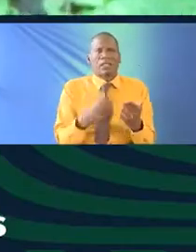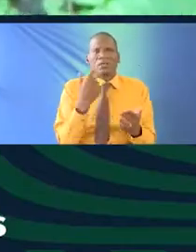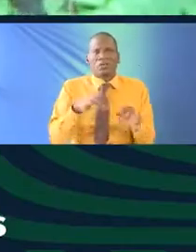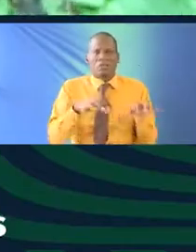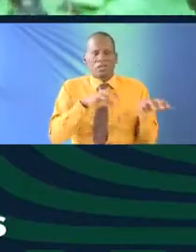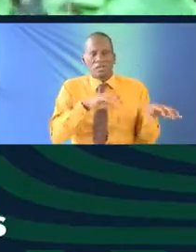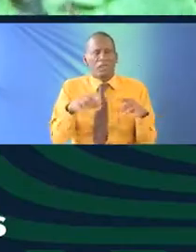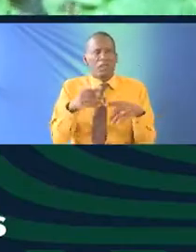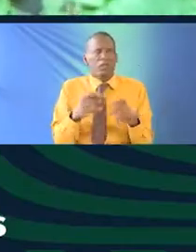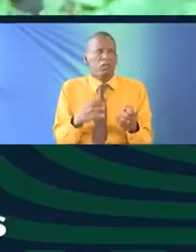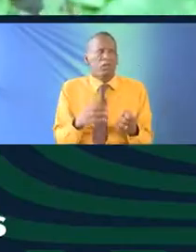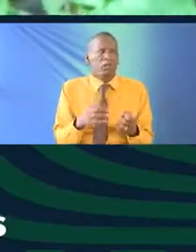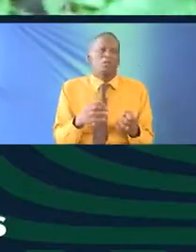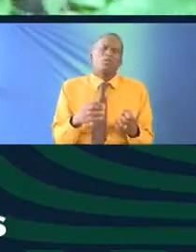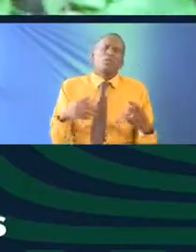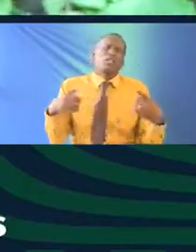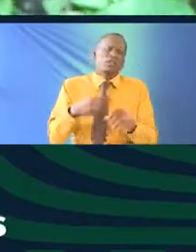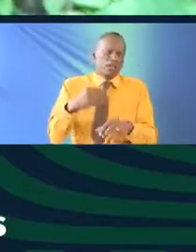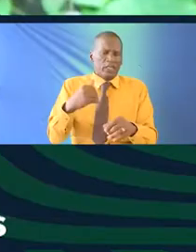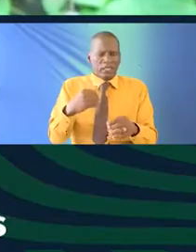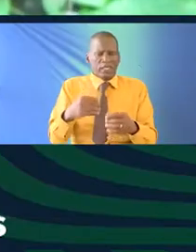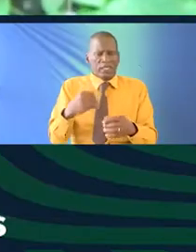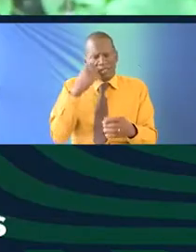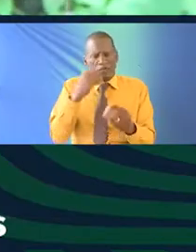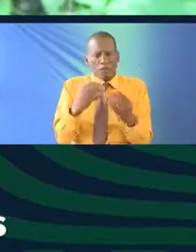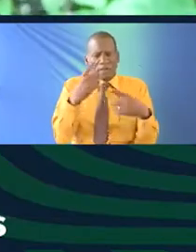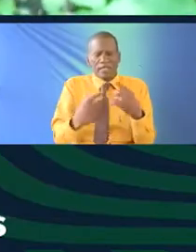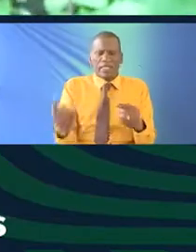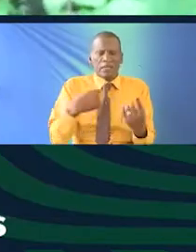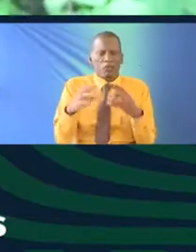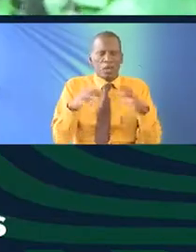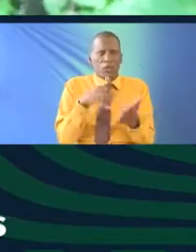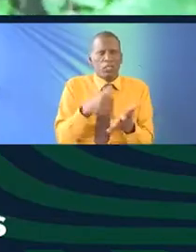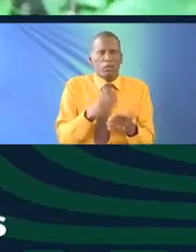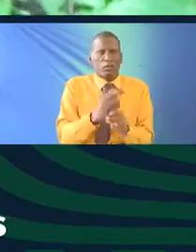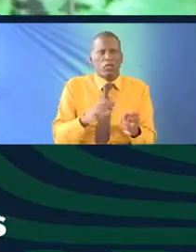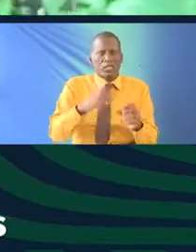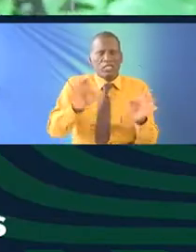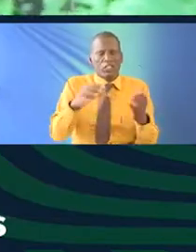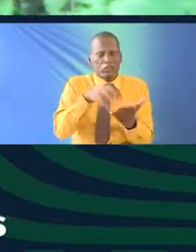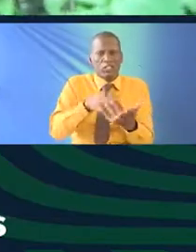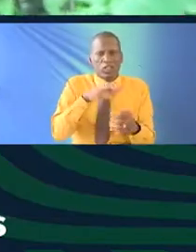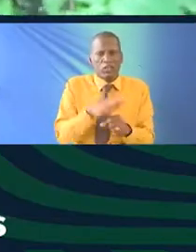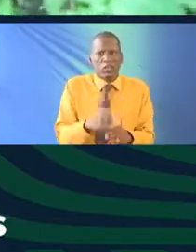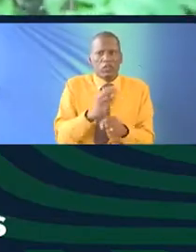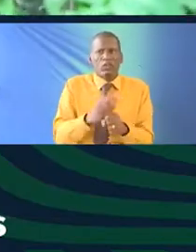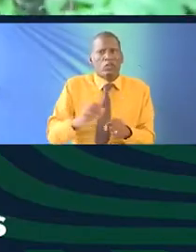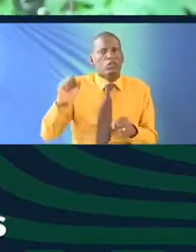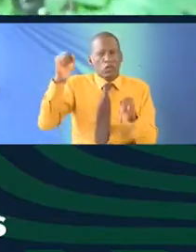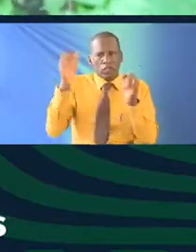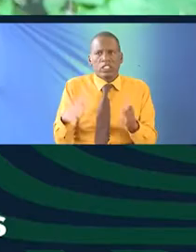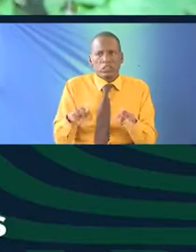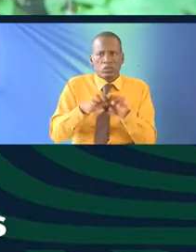who've suffered from endometriosis for years and then they come and talk about it we use radio stations a lot we use